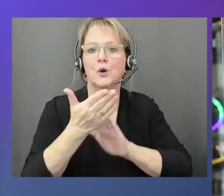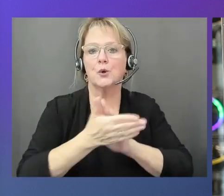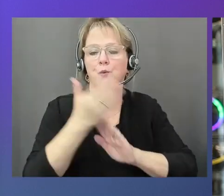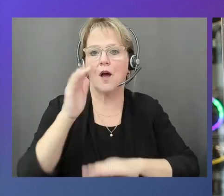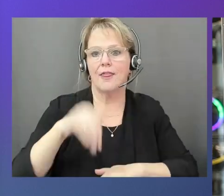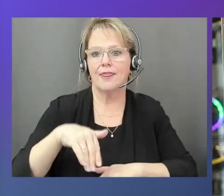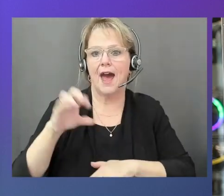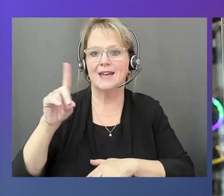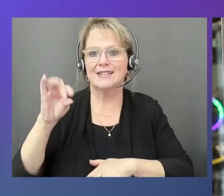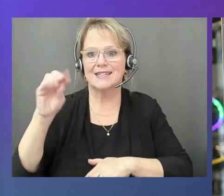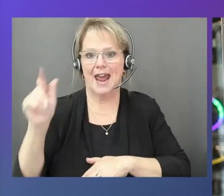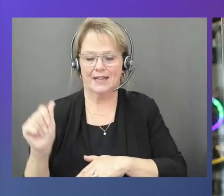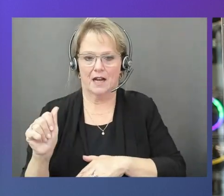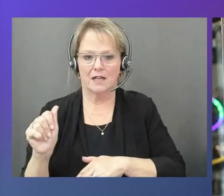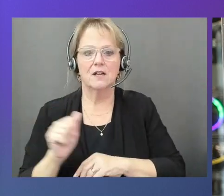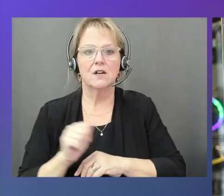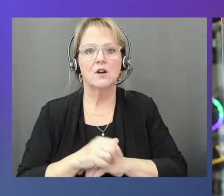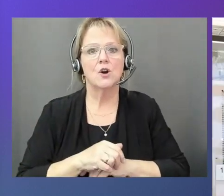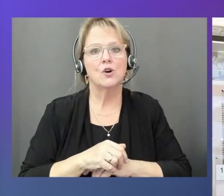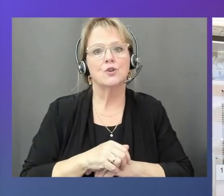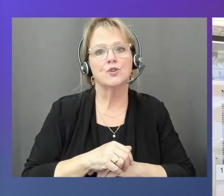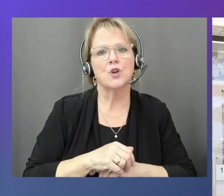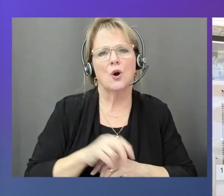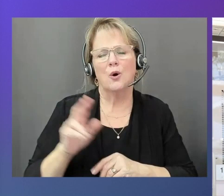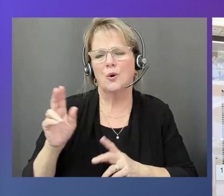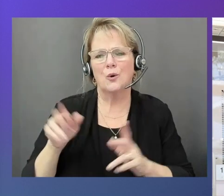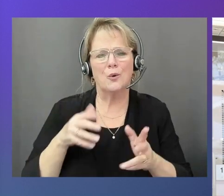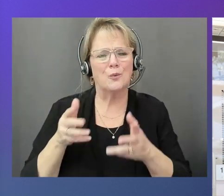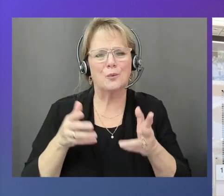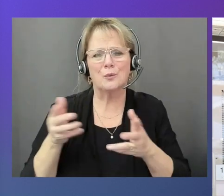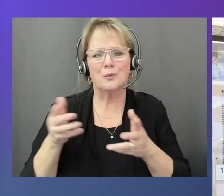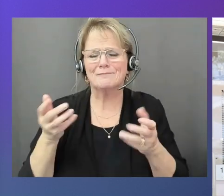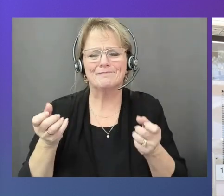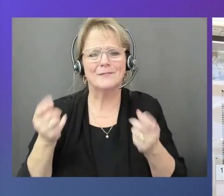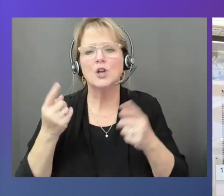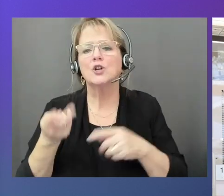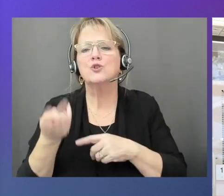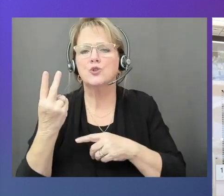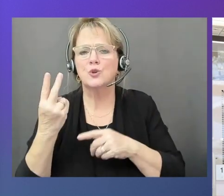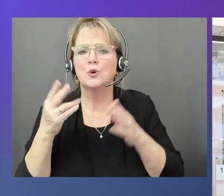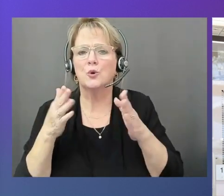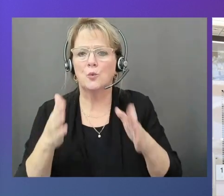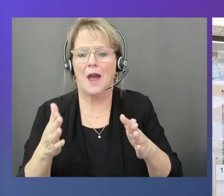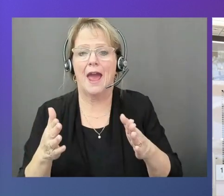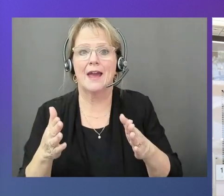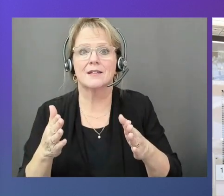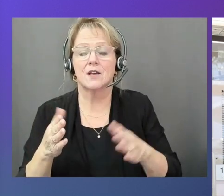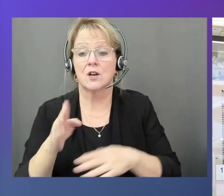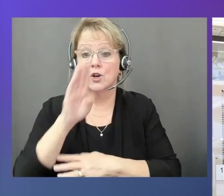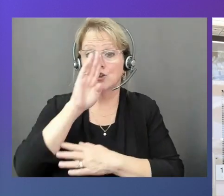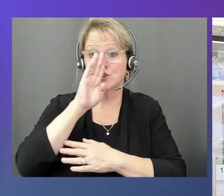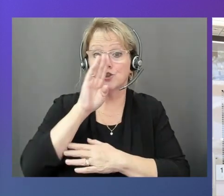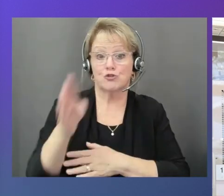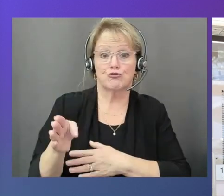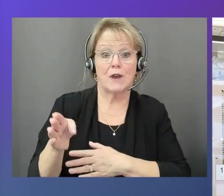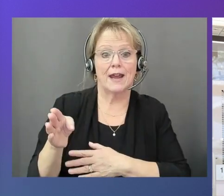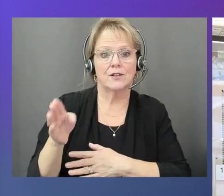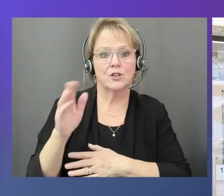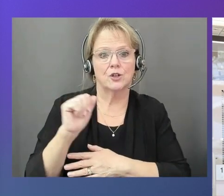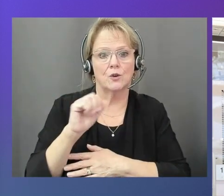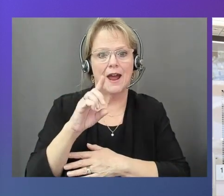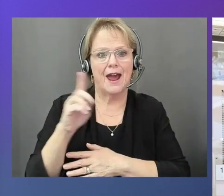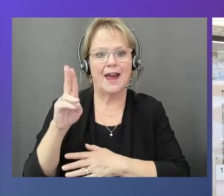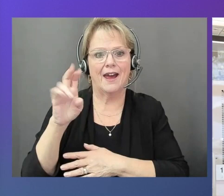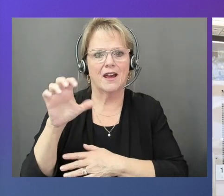will upload it to Outpost? So you can go two ways. You could either go straight to AWS, upload directly from the upload